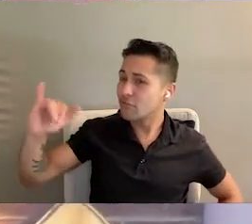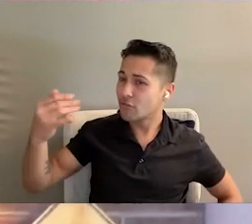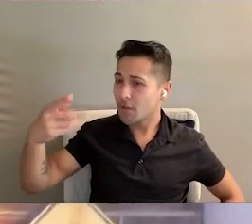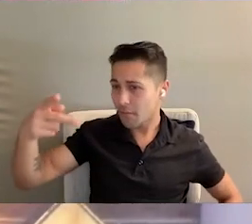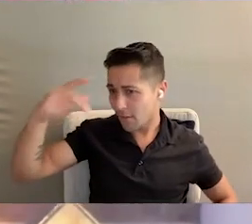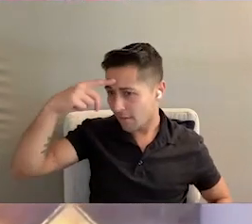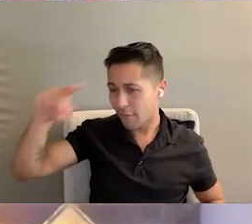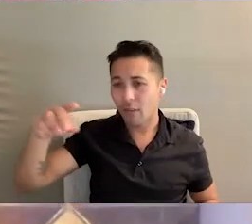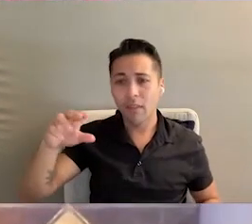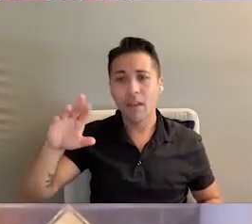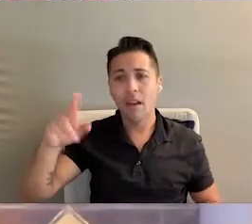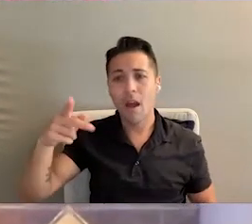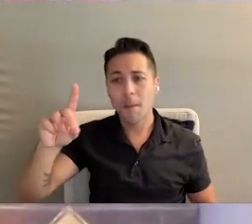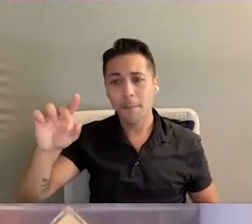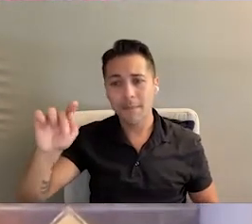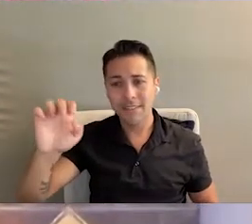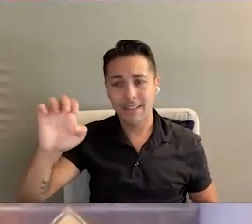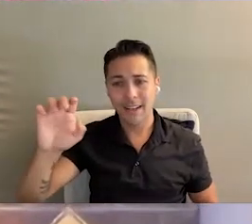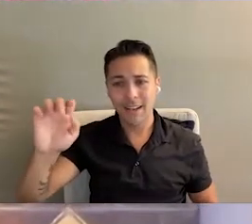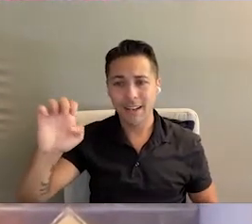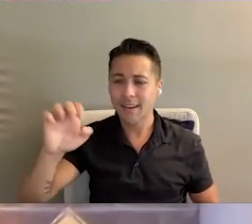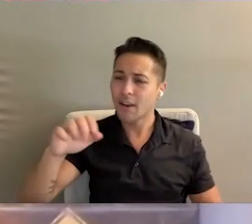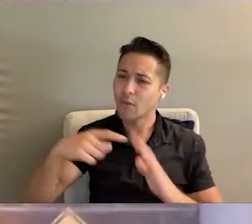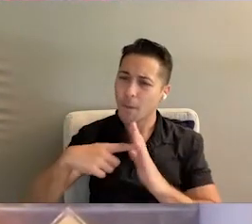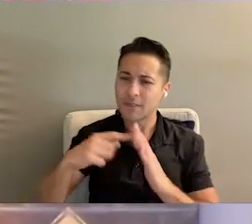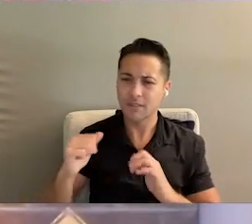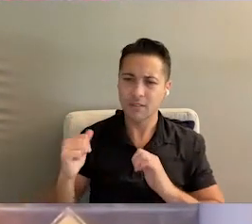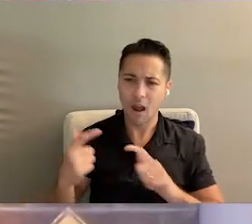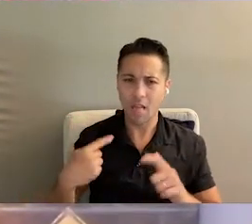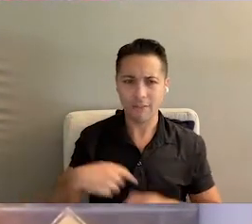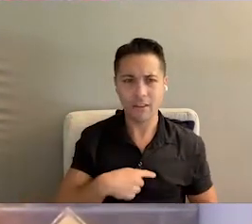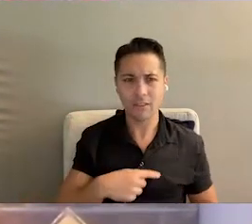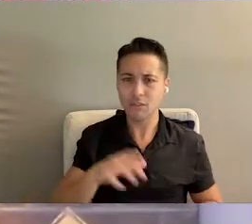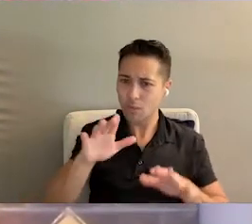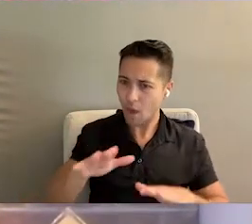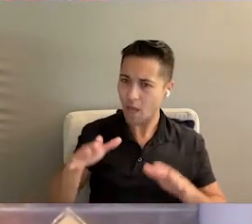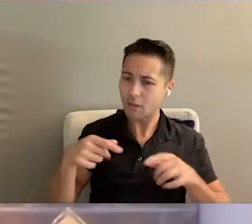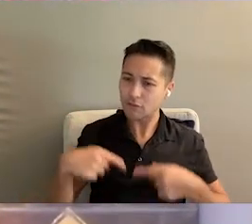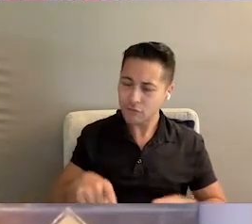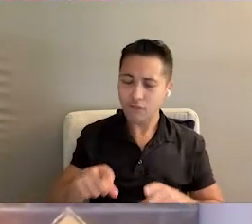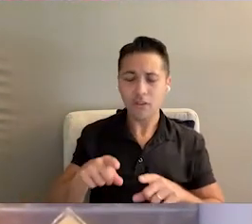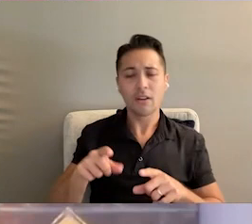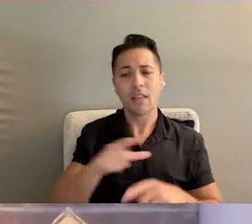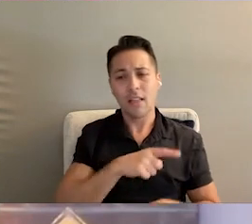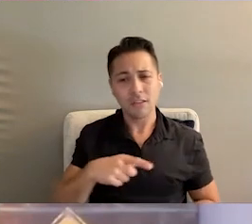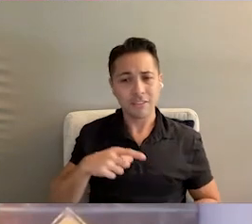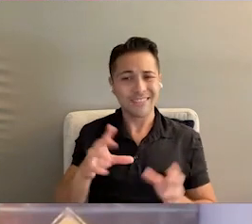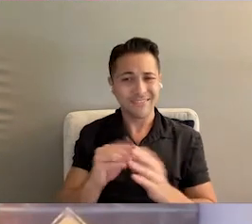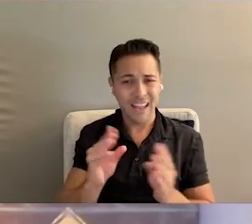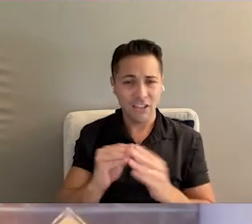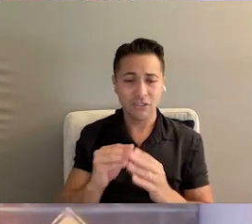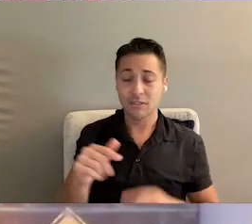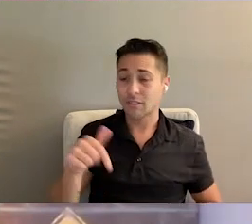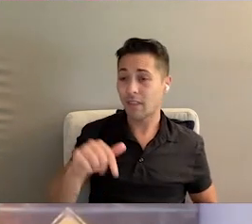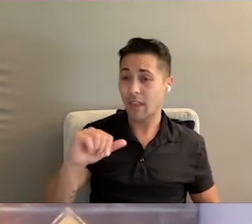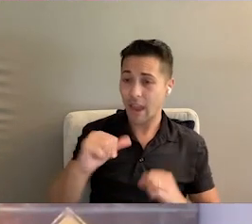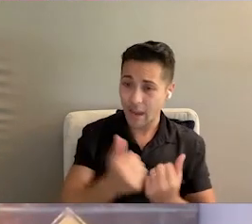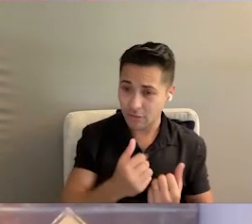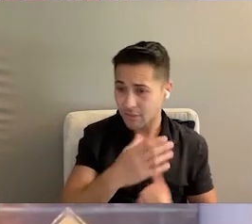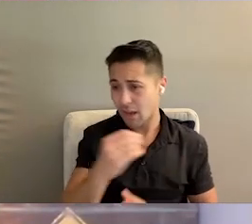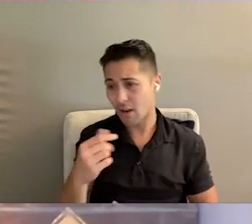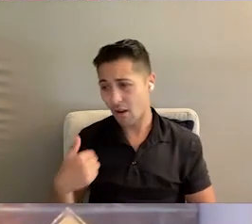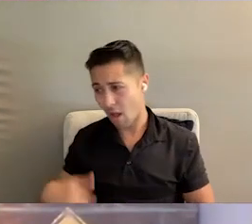Thank you. JP, for the update and for representing us all so very well during legislative session and all throughout the year. The